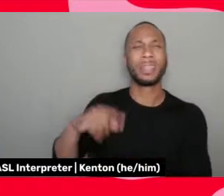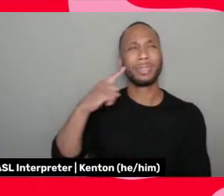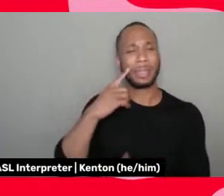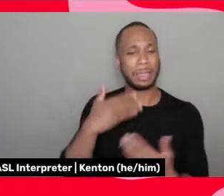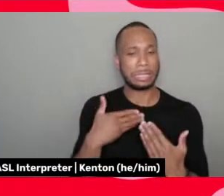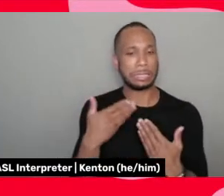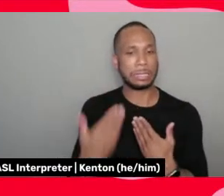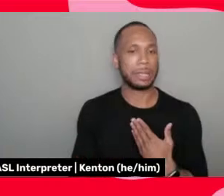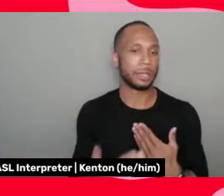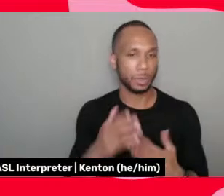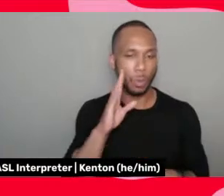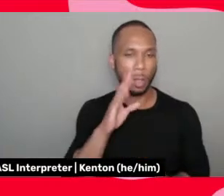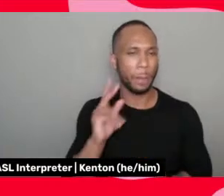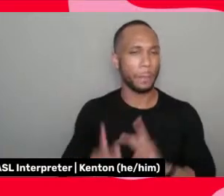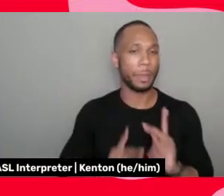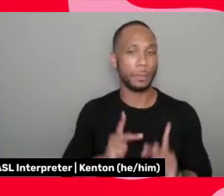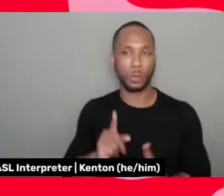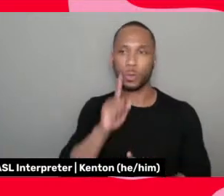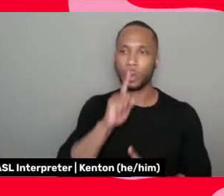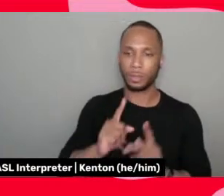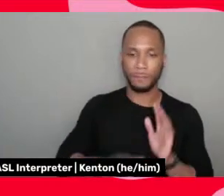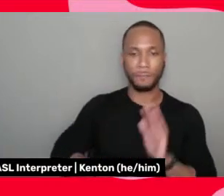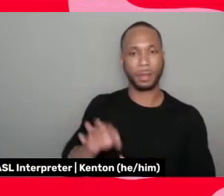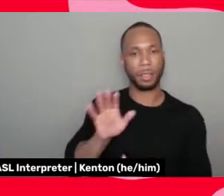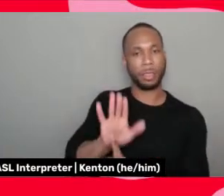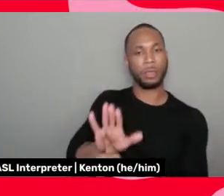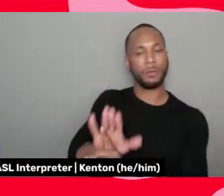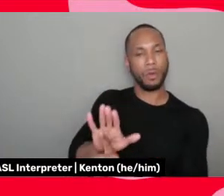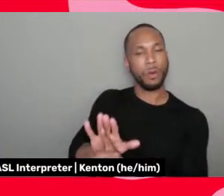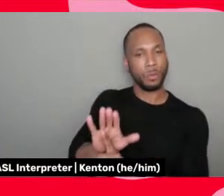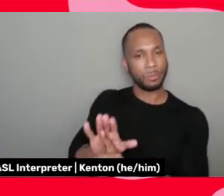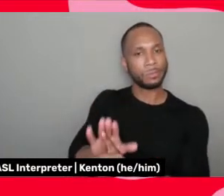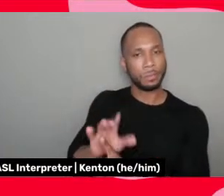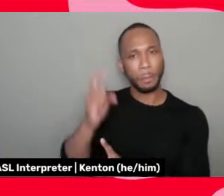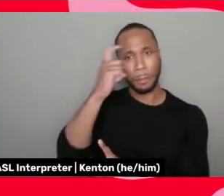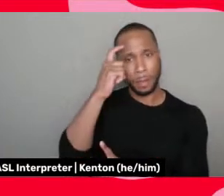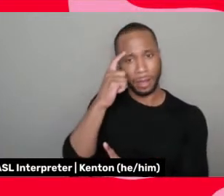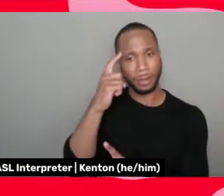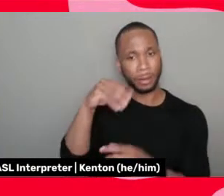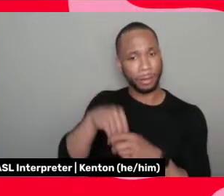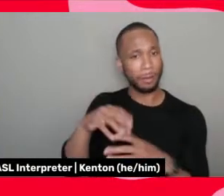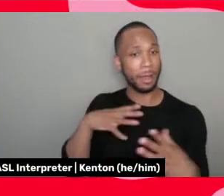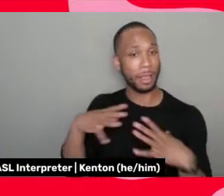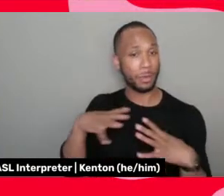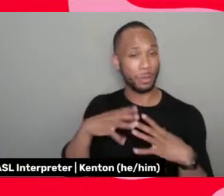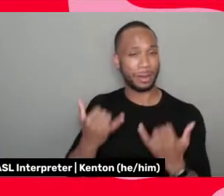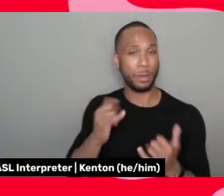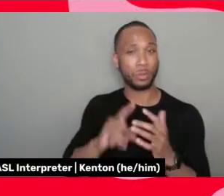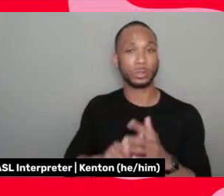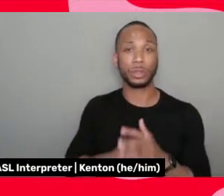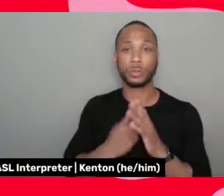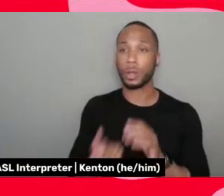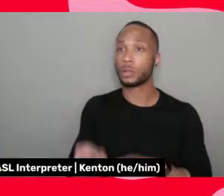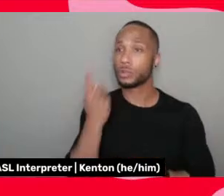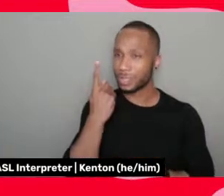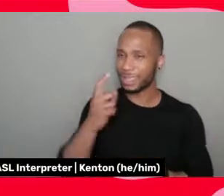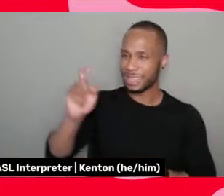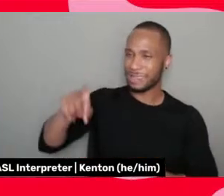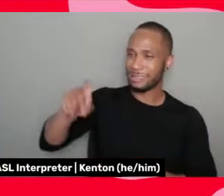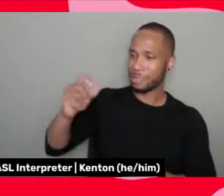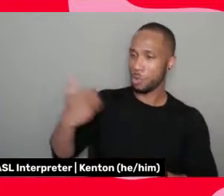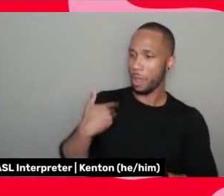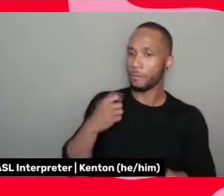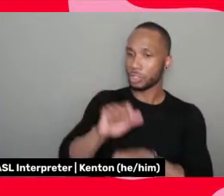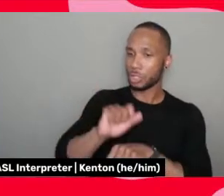I think people are finding their own mind, even in Hollywood. And we are understanding the necessity of having the jobs behind the